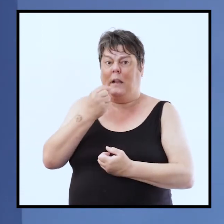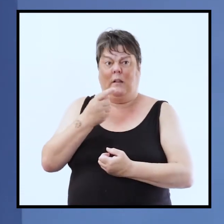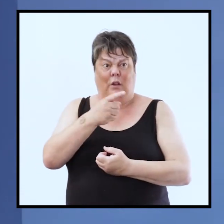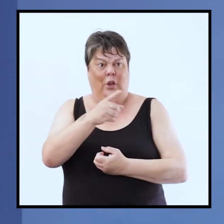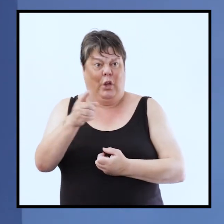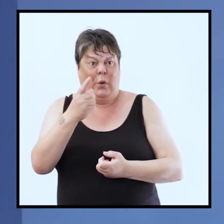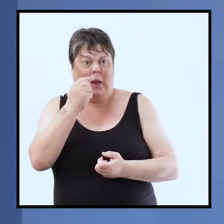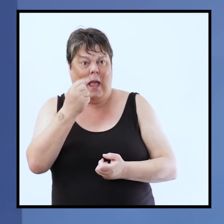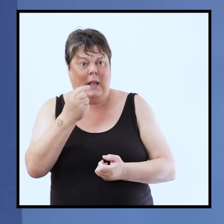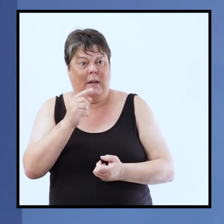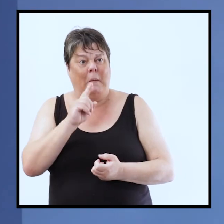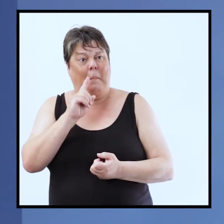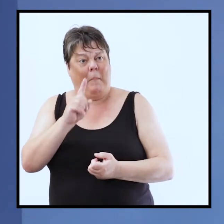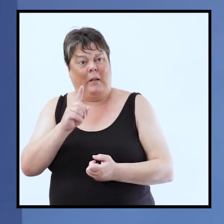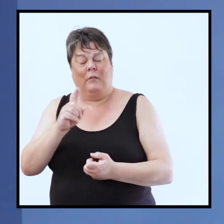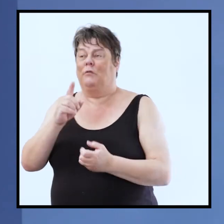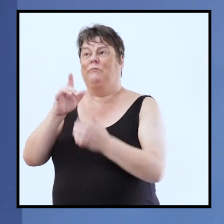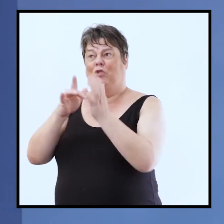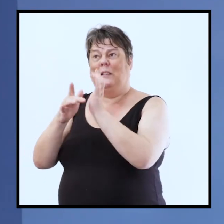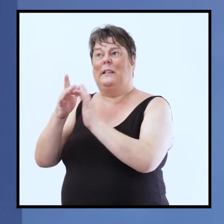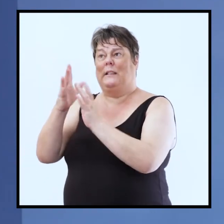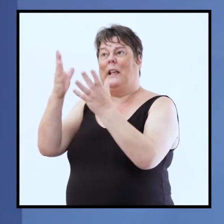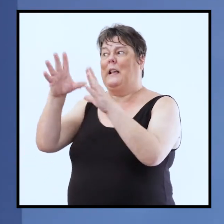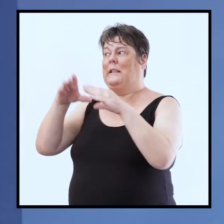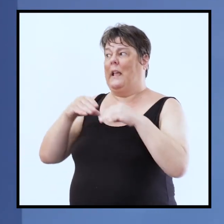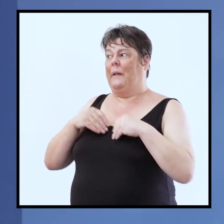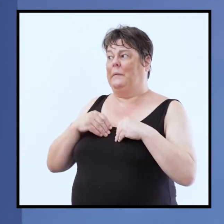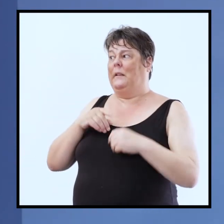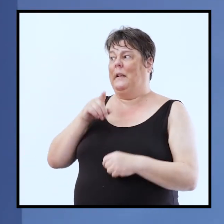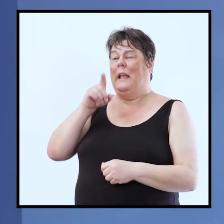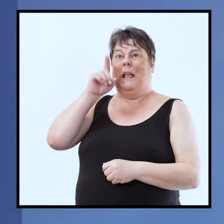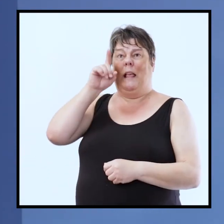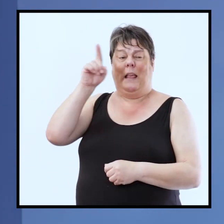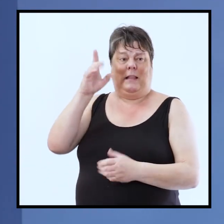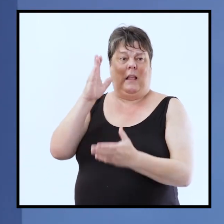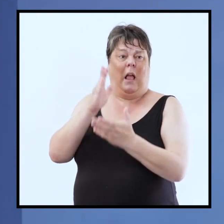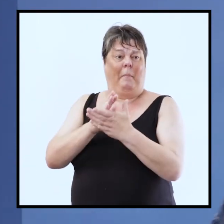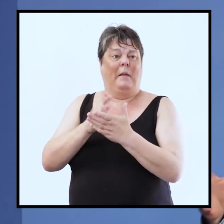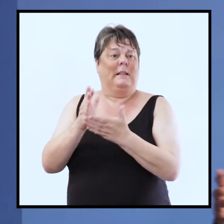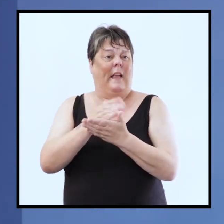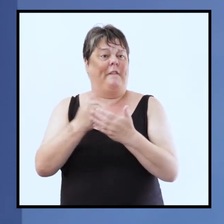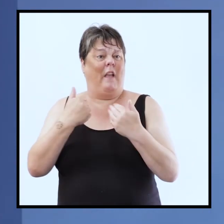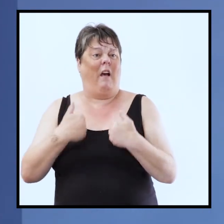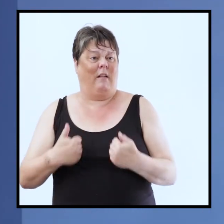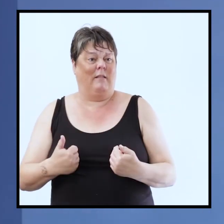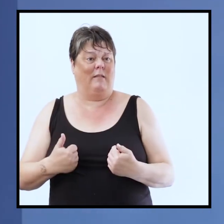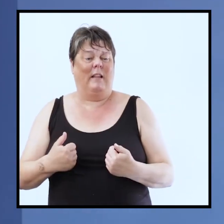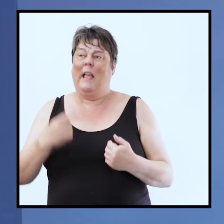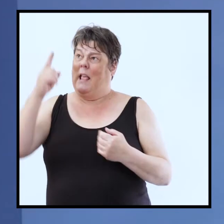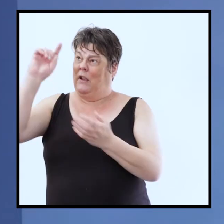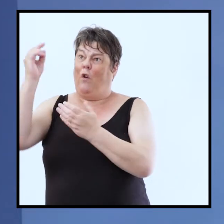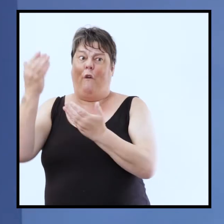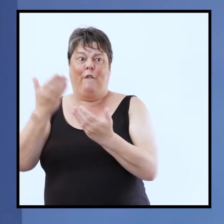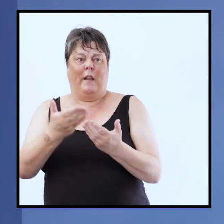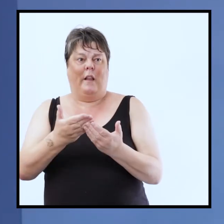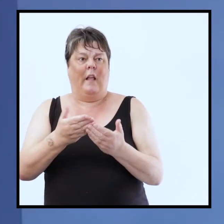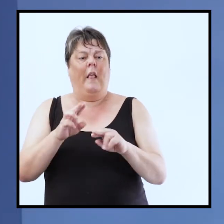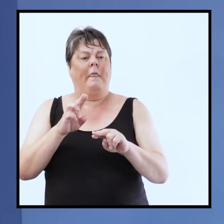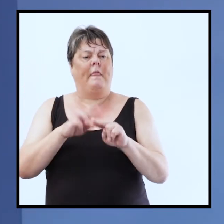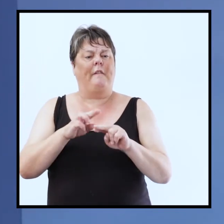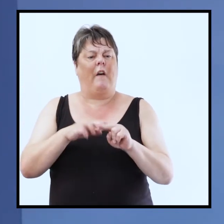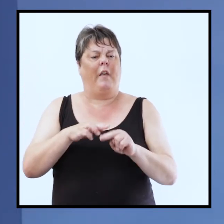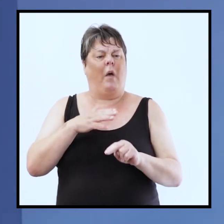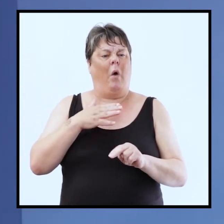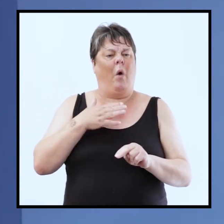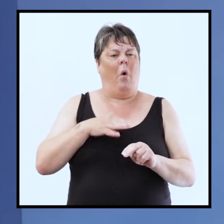receive if you just accept jesus as savior that is what he is offering you the father's not looking to